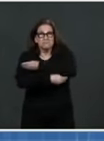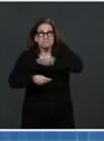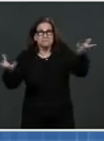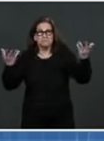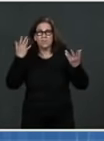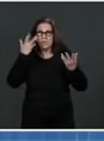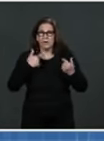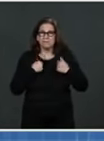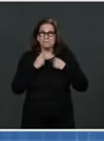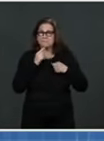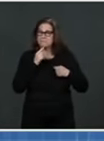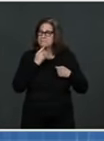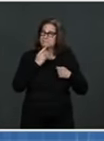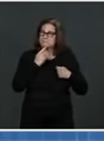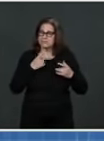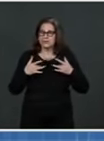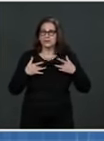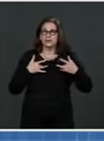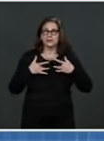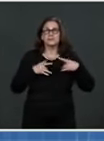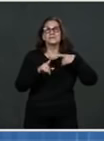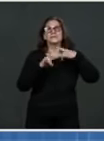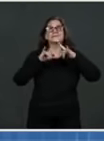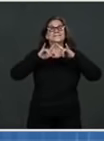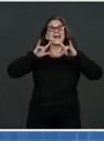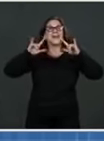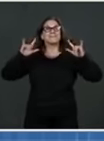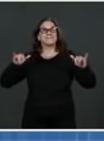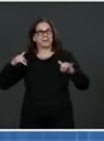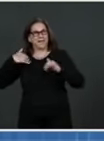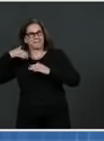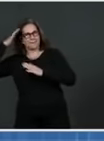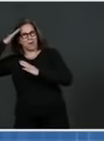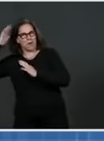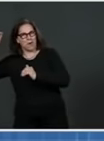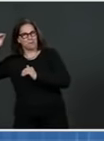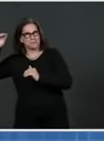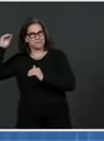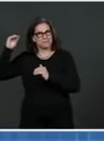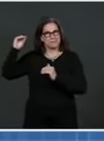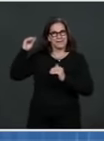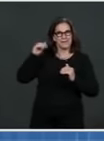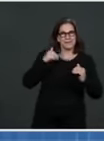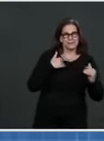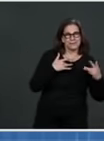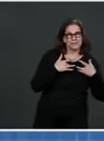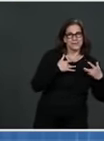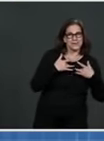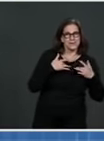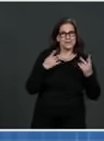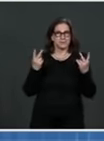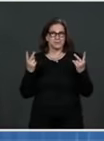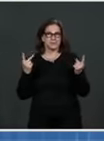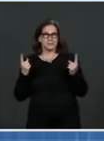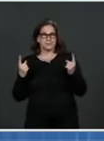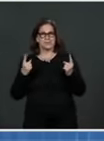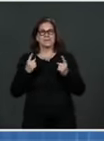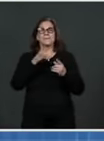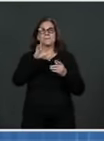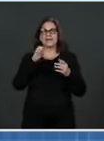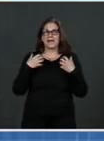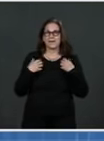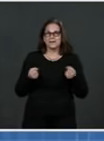hope so that you can all be here to hear this message healthy and vaccinated in the months ahead.